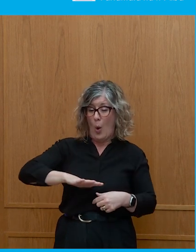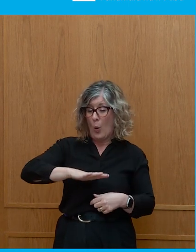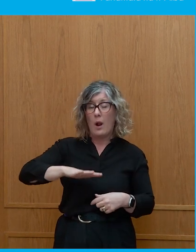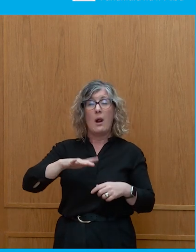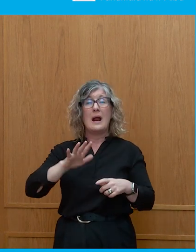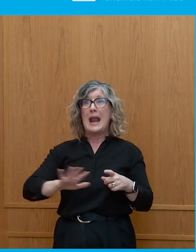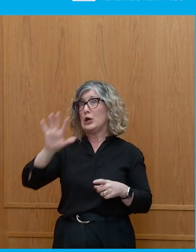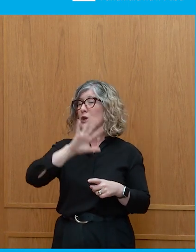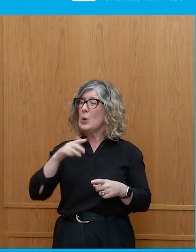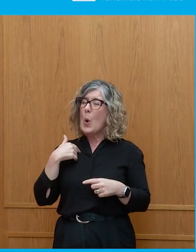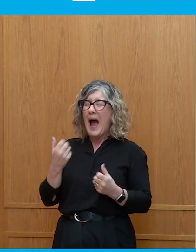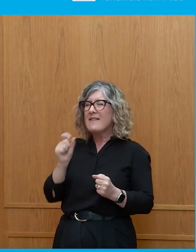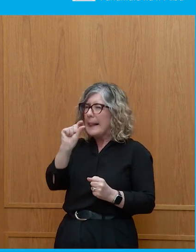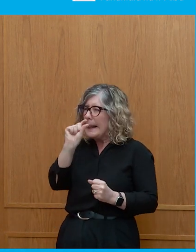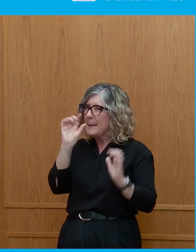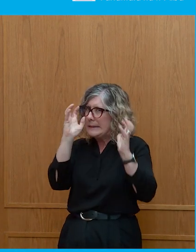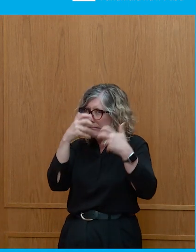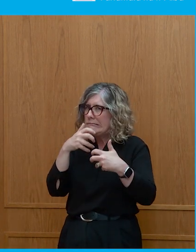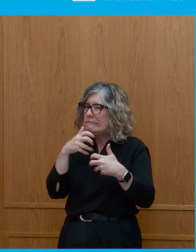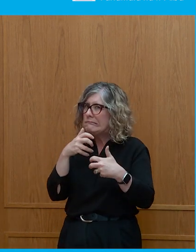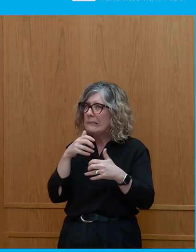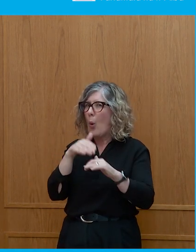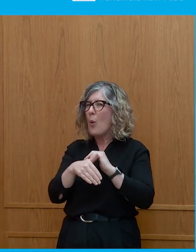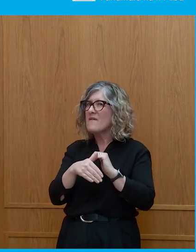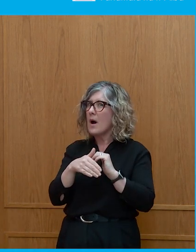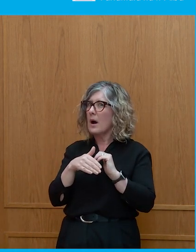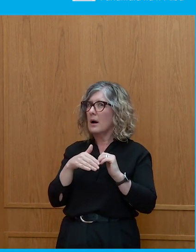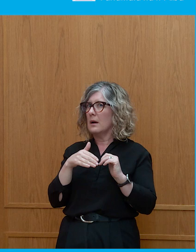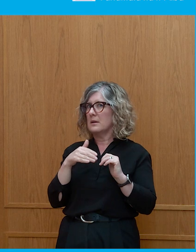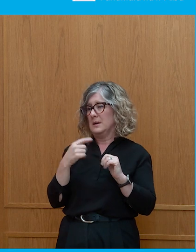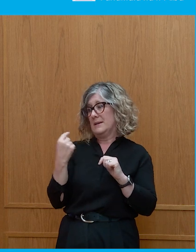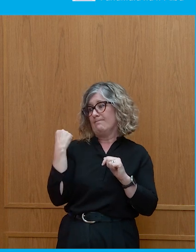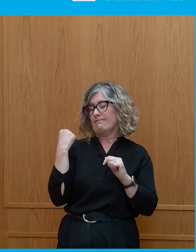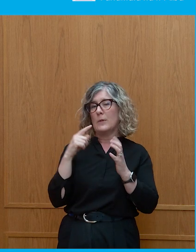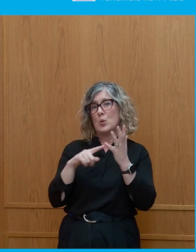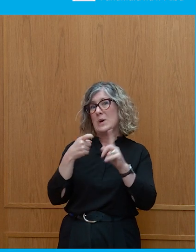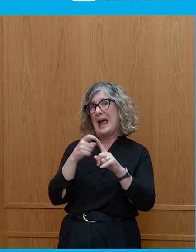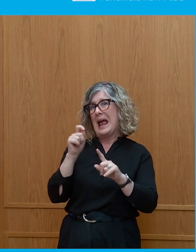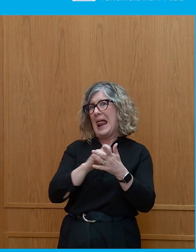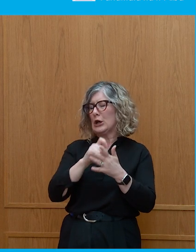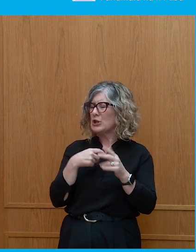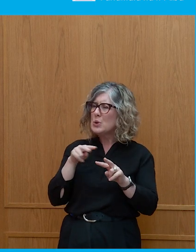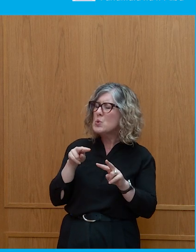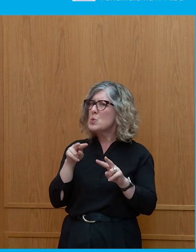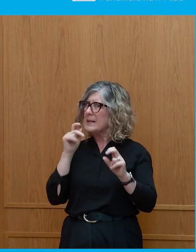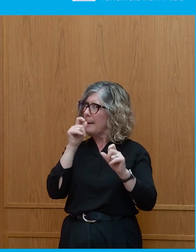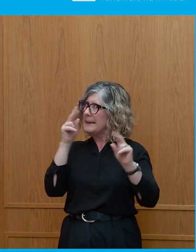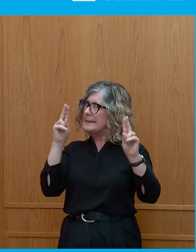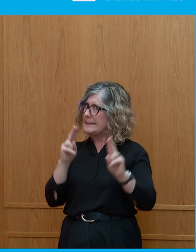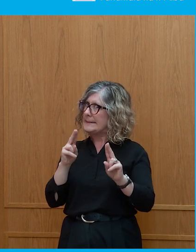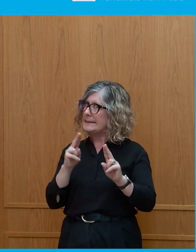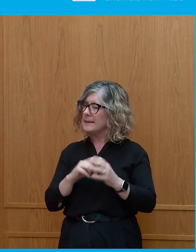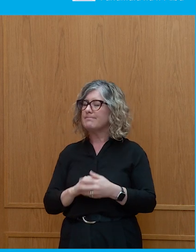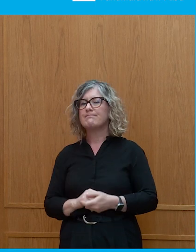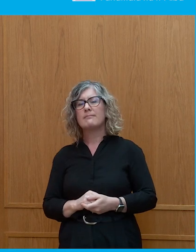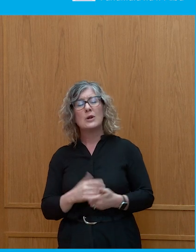little bit worried about the turnout figures that we just had in the UK elections. So, this may not be the natural swing, but